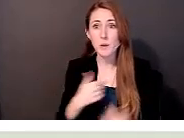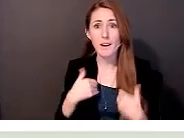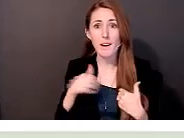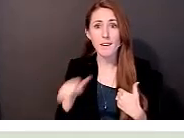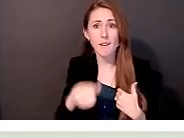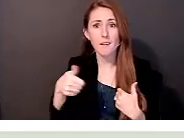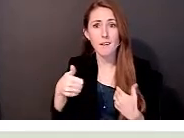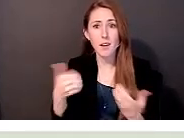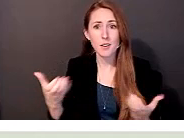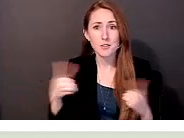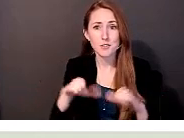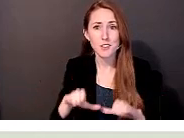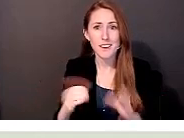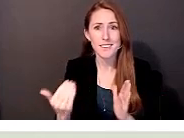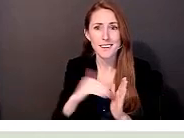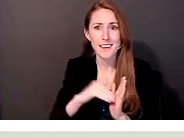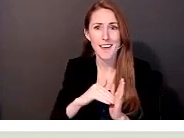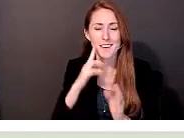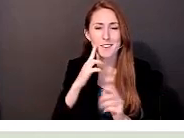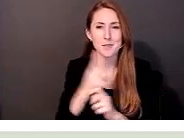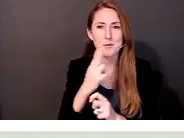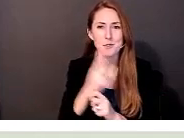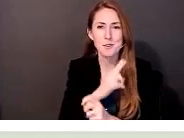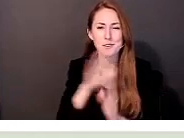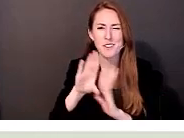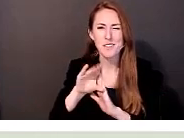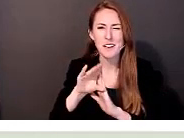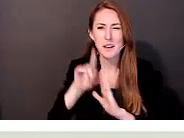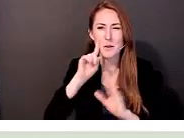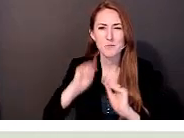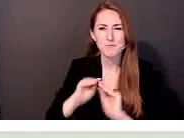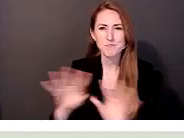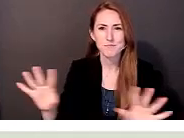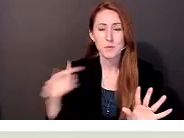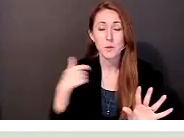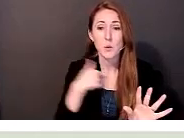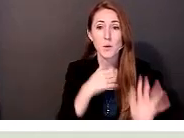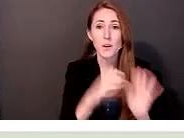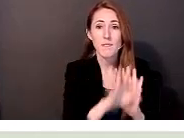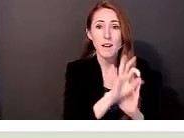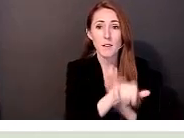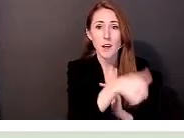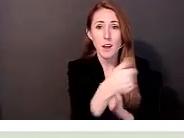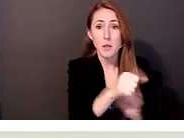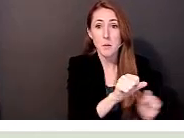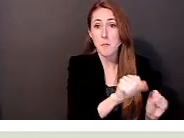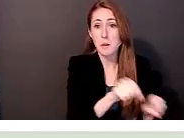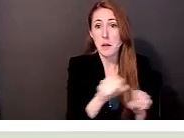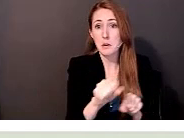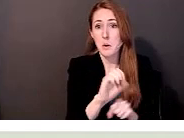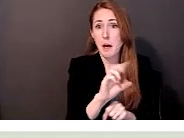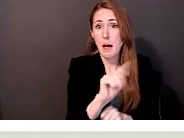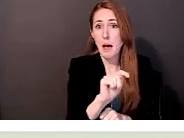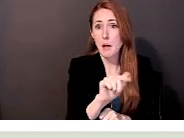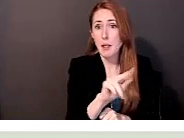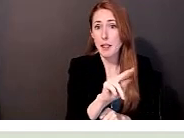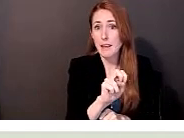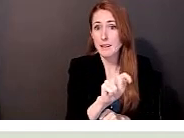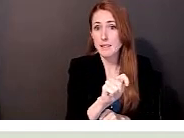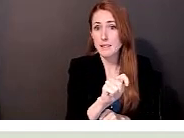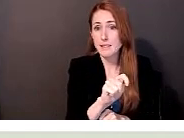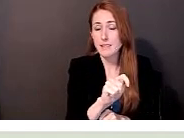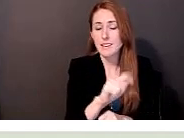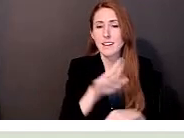disseminate the snapshot of research findings. We found another potential outlet, which was the National Board for Health and Wellness